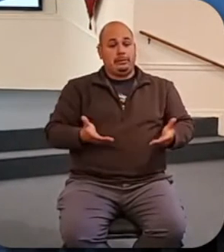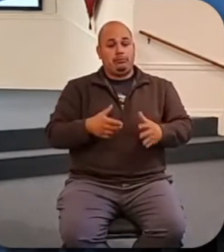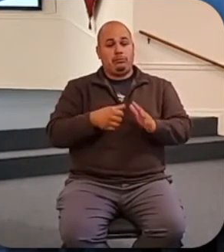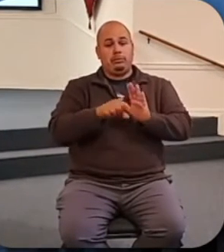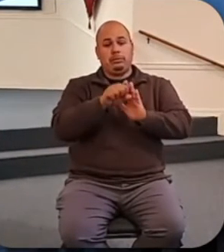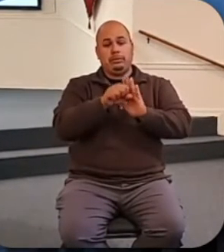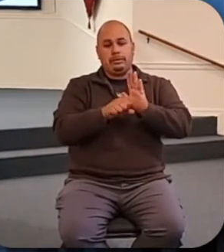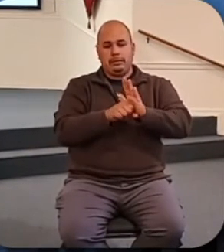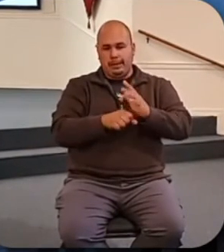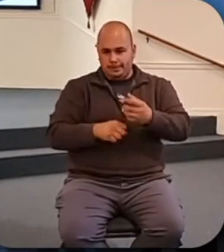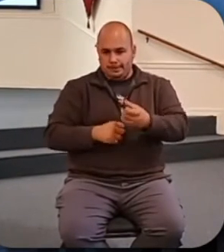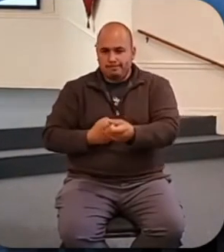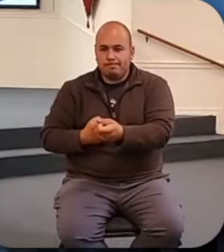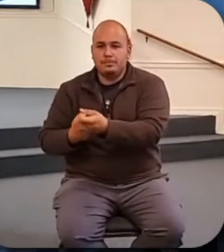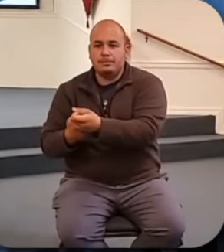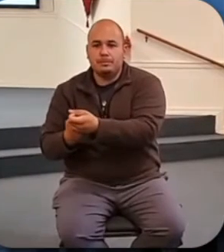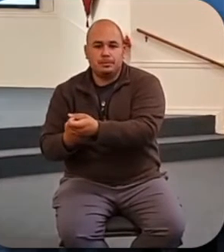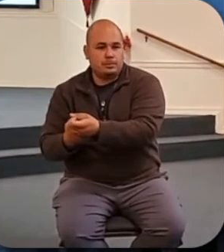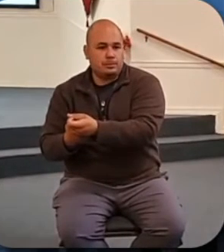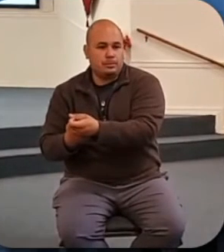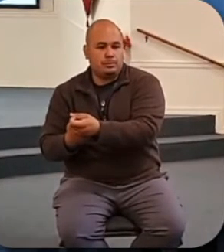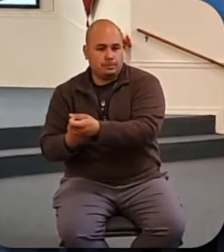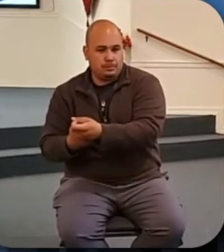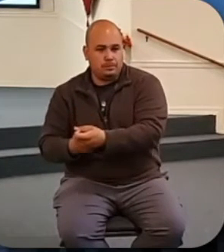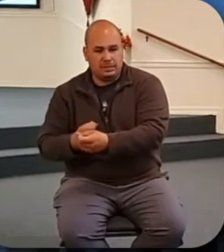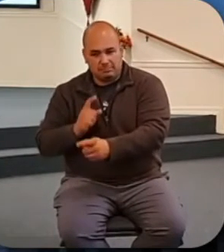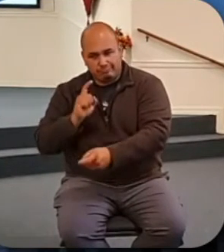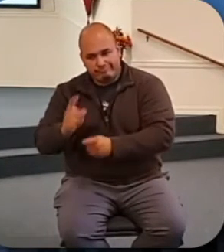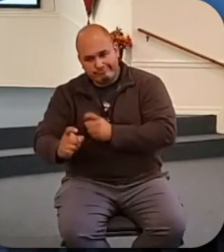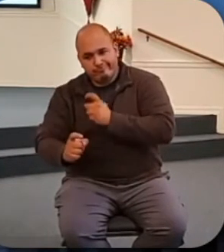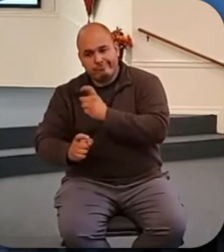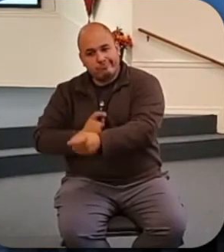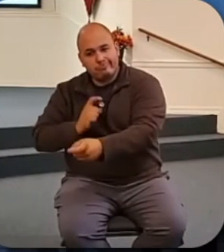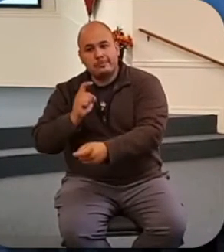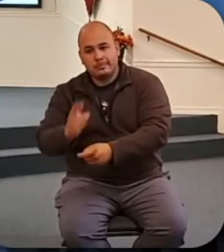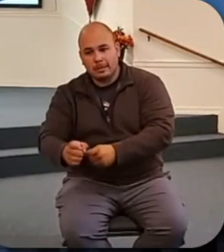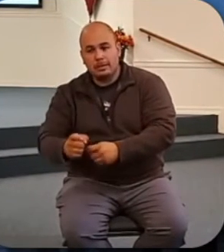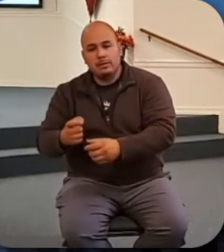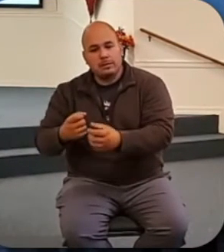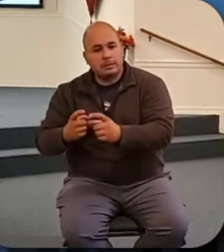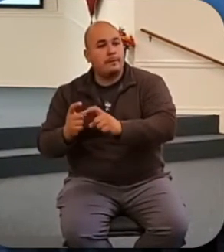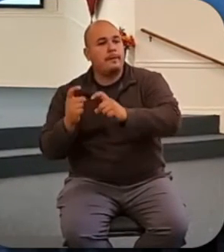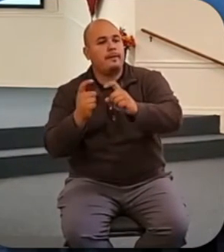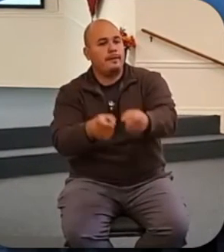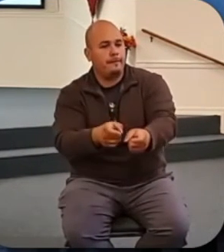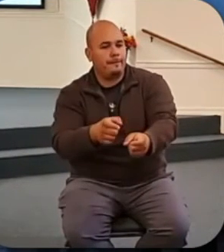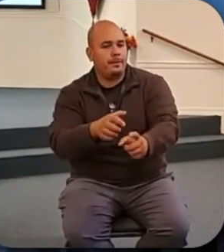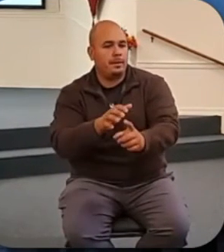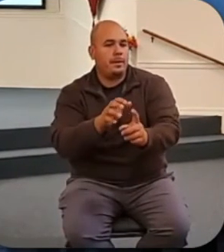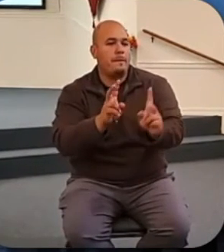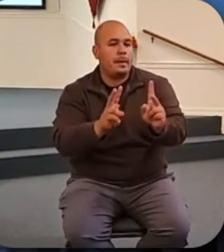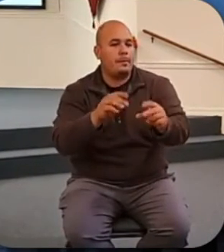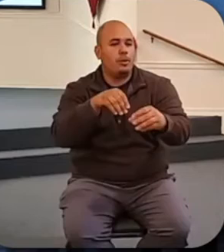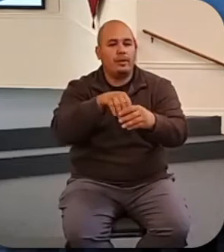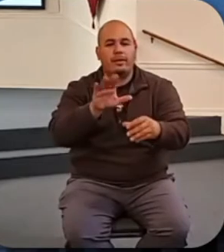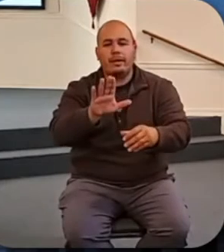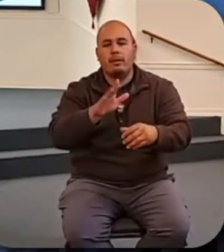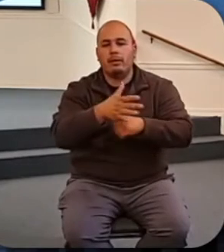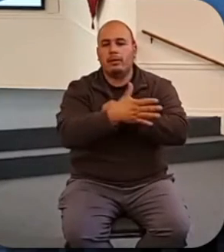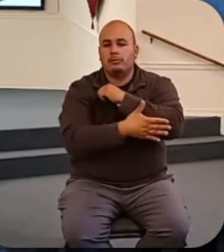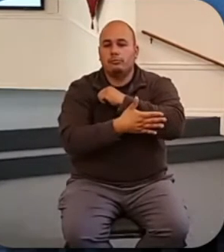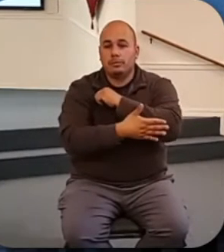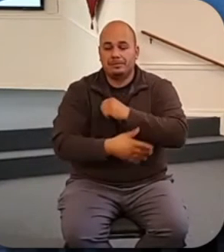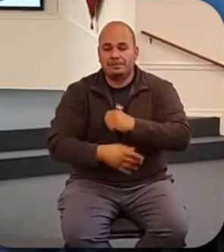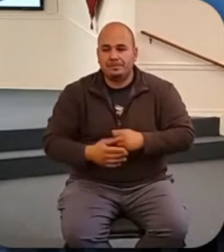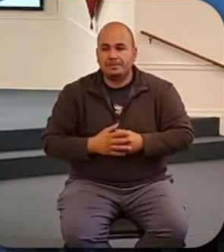which has boosted their ability to give to the poorest in their nation. If you believe God will provide for you